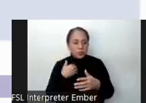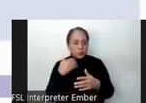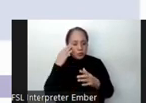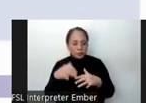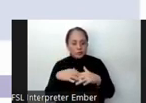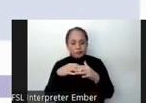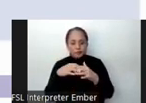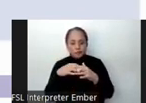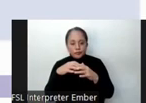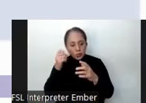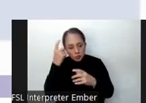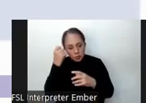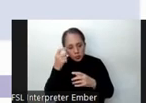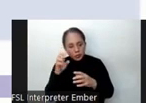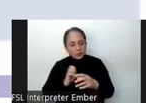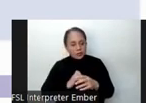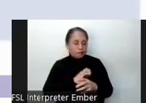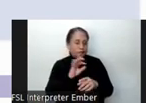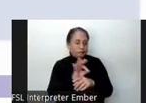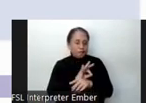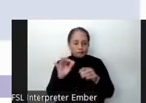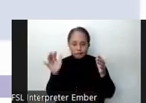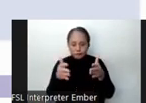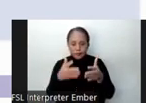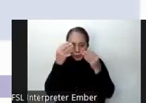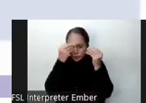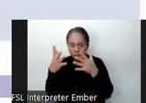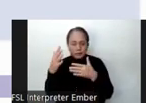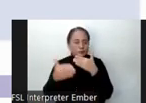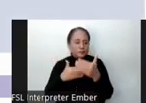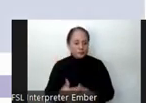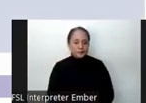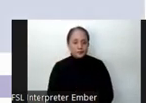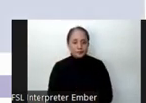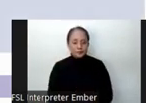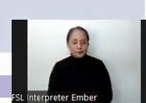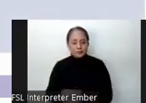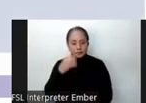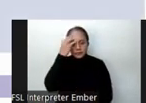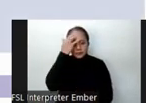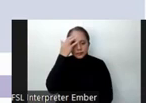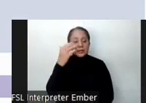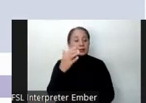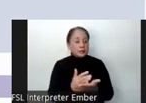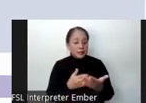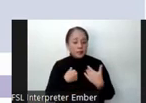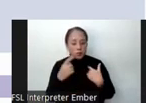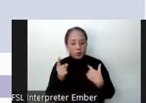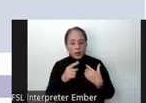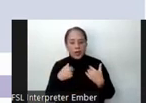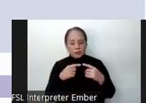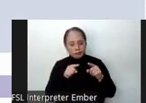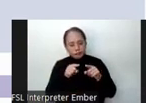and executive function, which focus on information processing. Some components had parallel